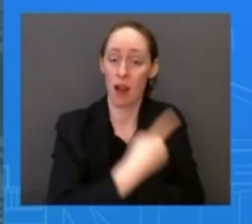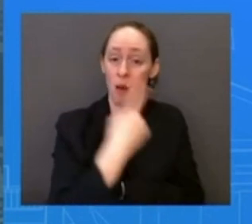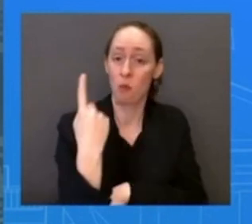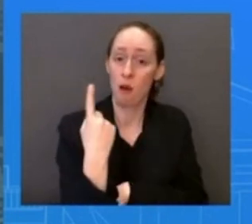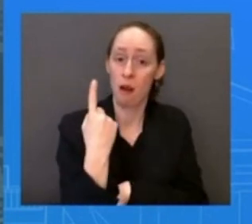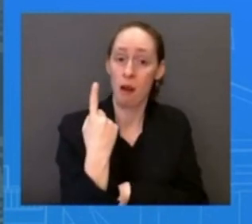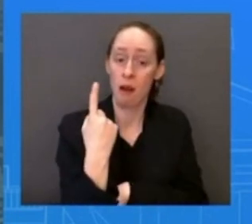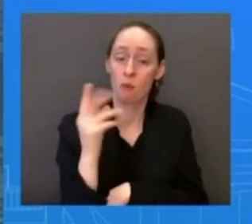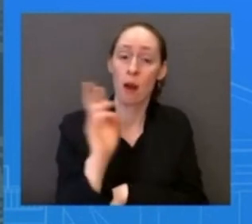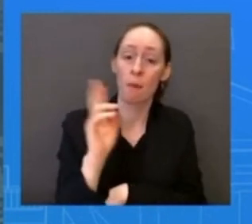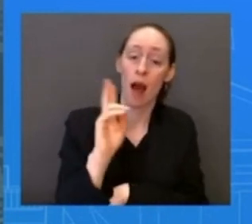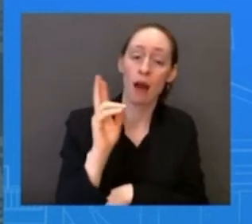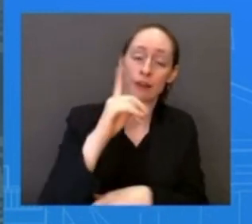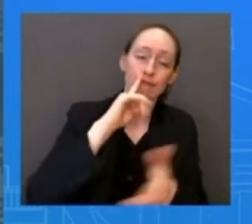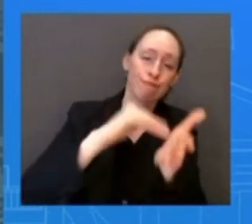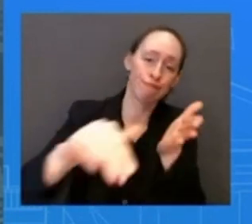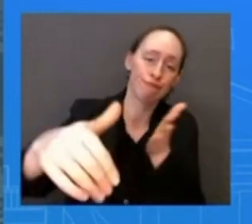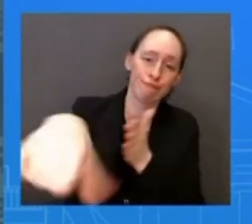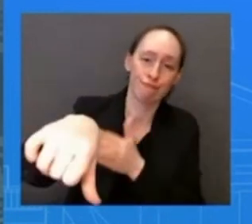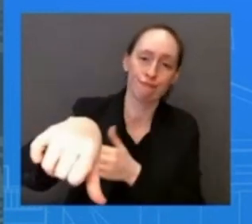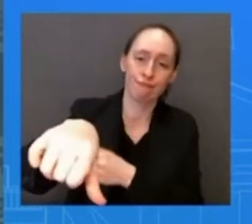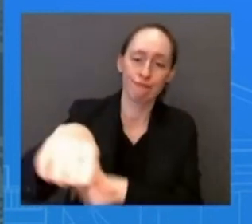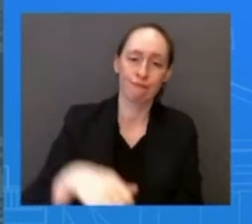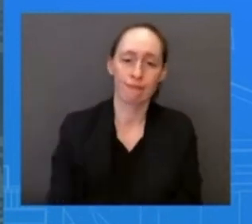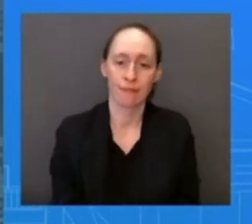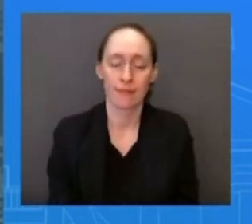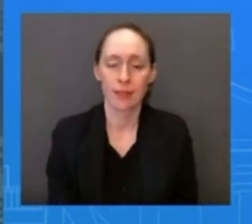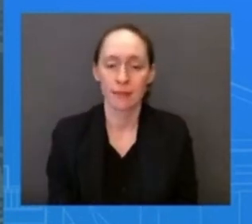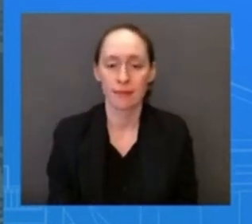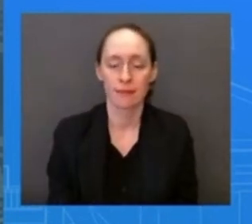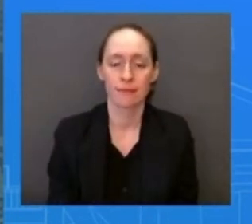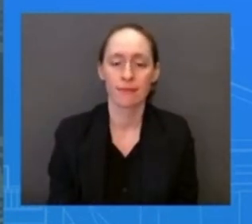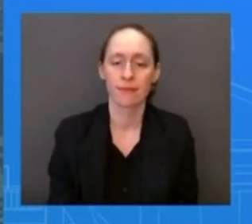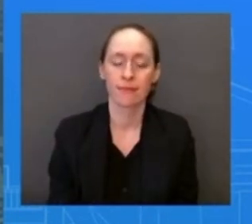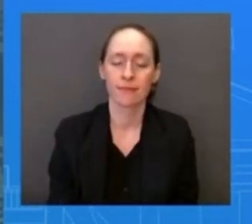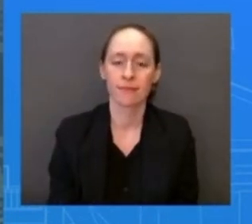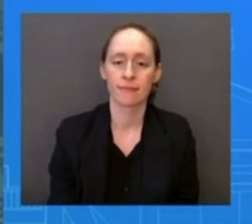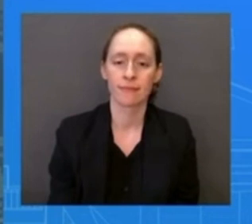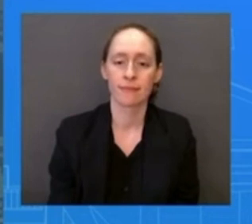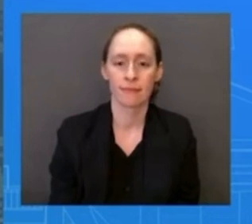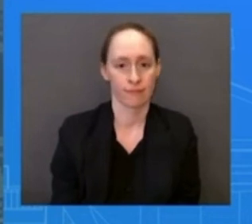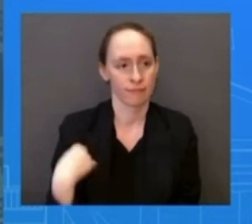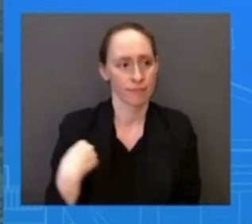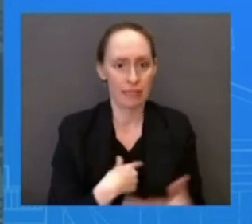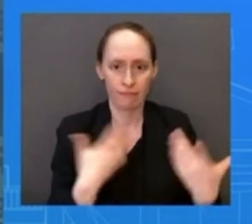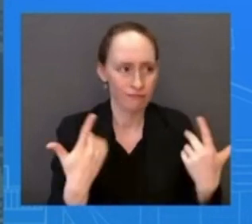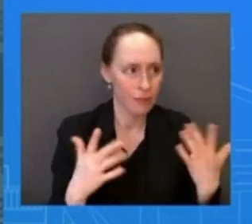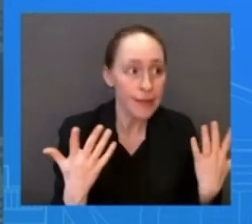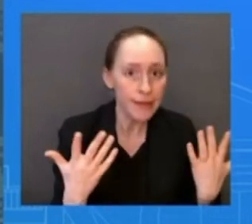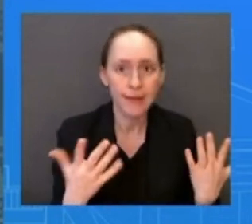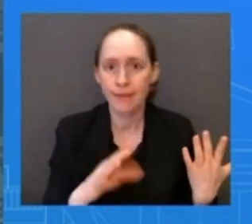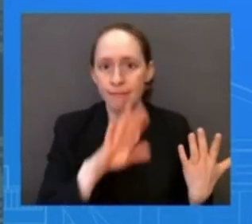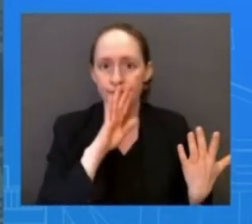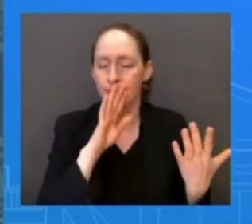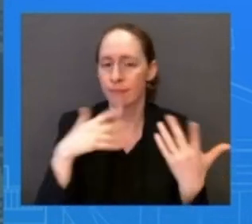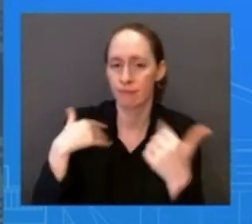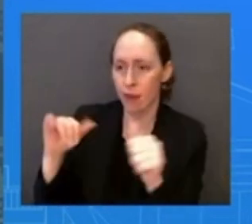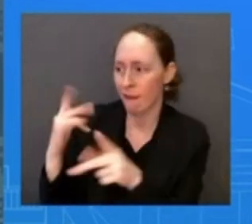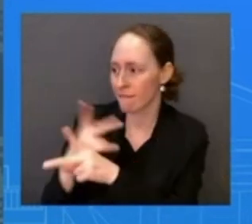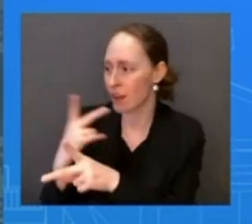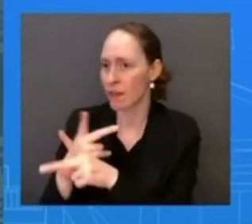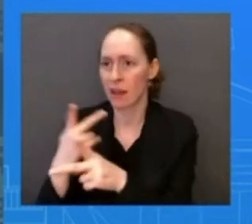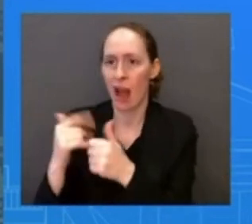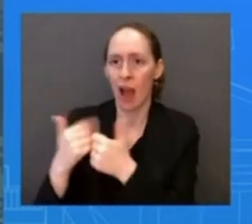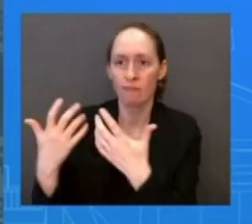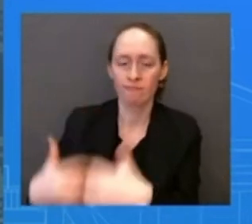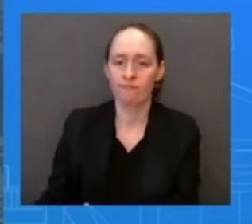so we are trying to put forward a way to move forward with an immigration policy that secures our border, that